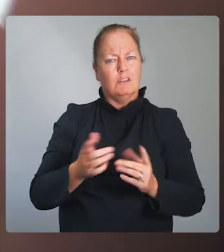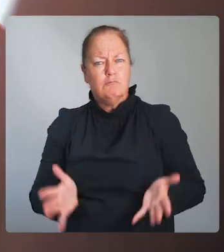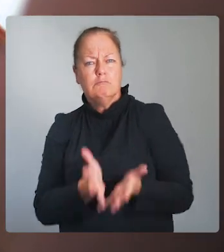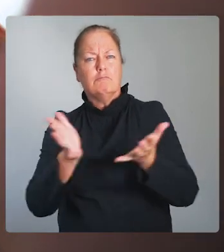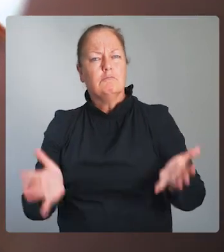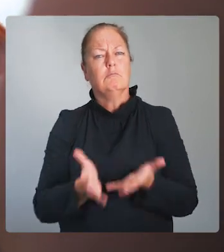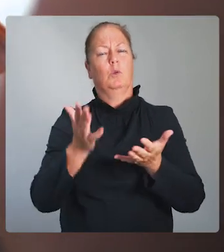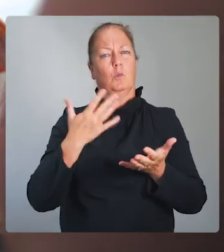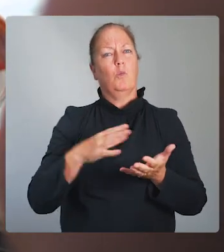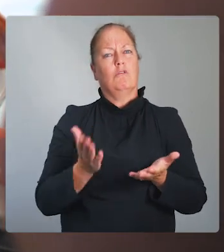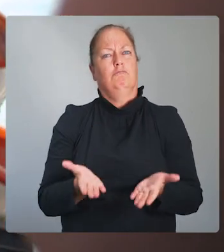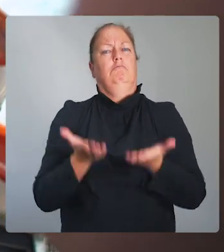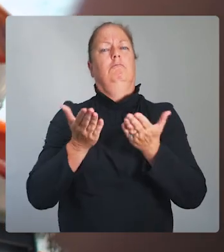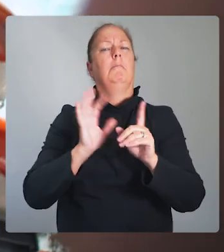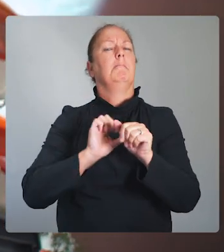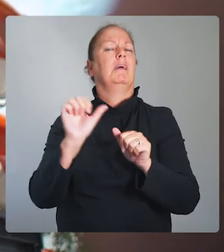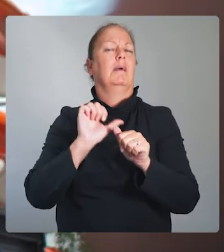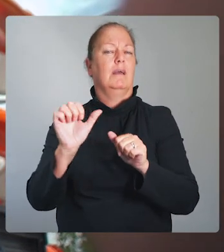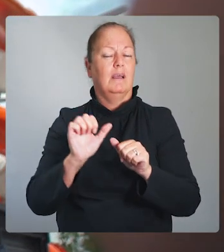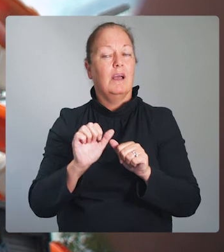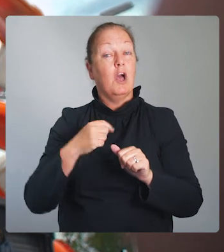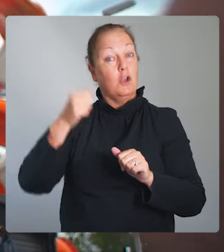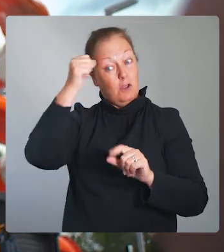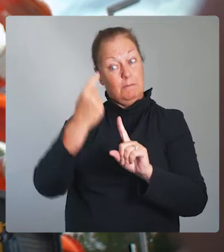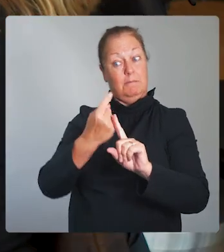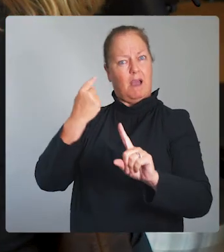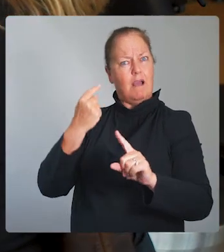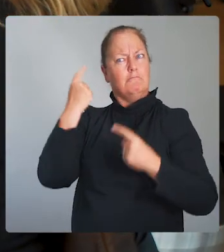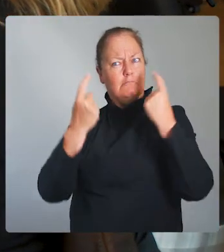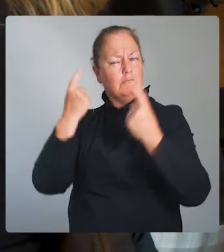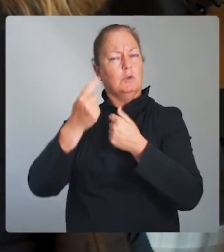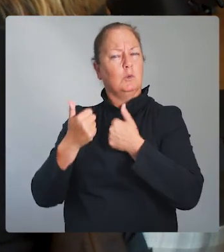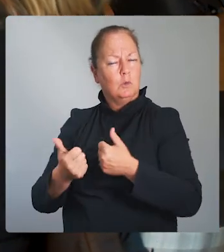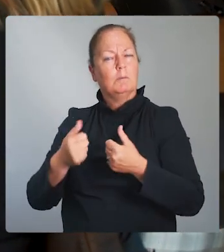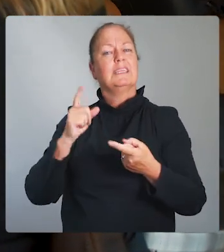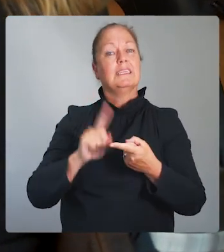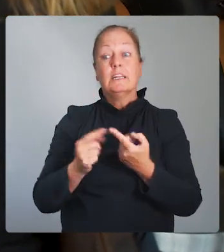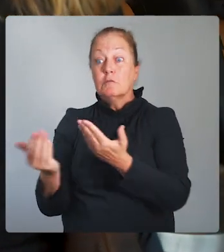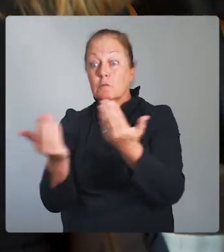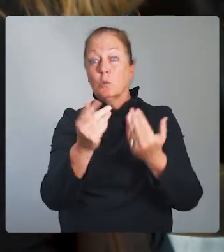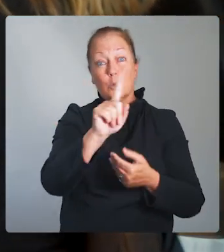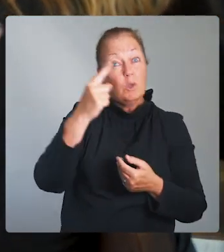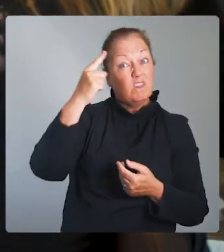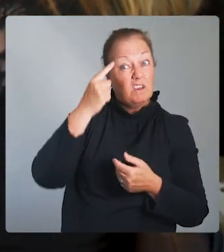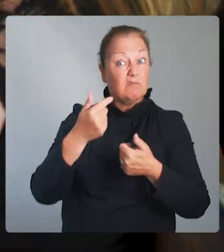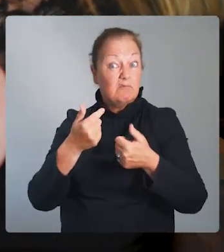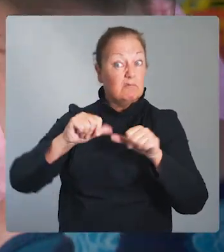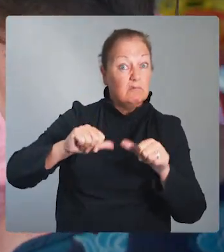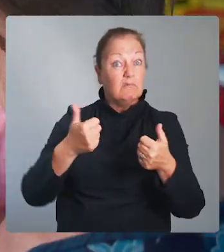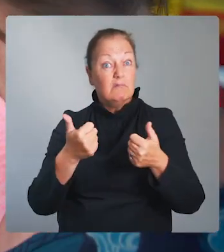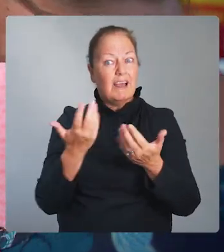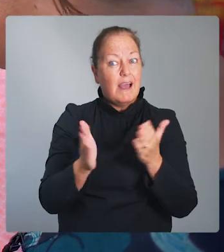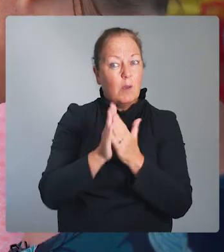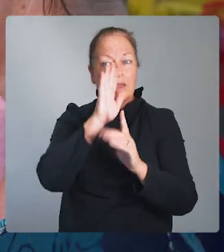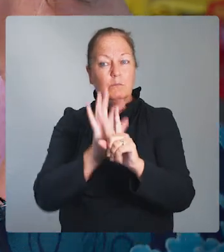and to know that while they've already put a lot of thought into it that they also still welcome feedback and are happy to work with